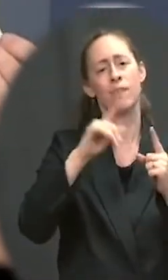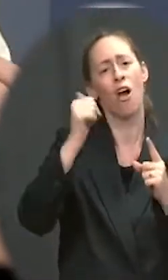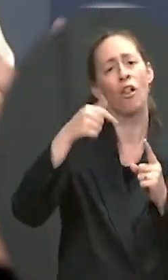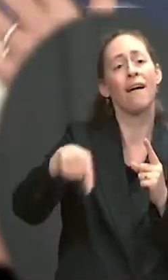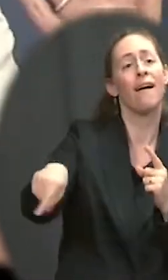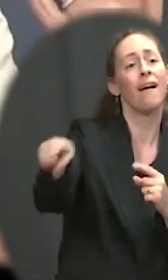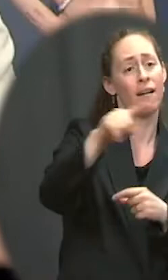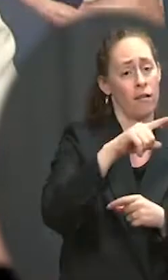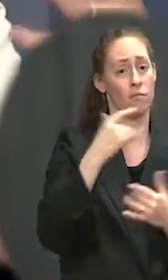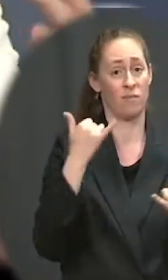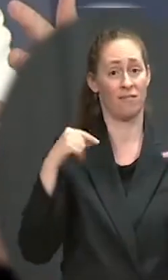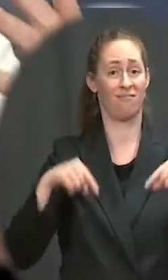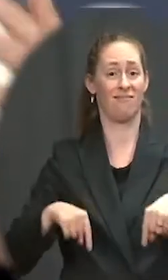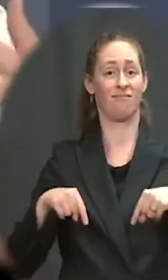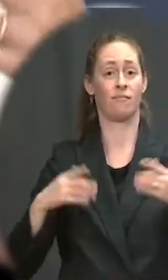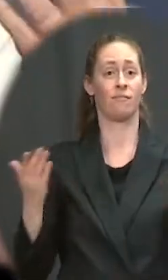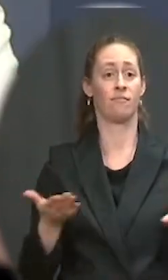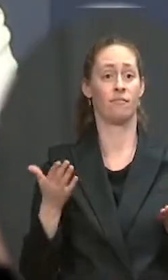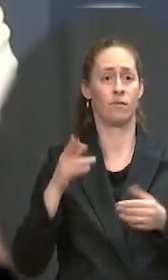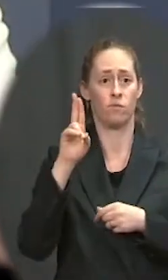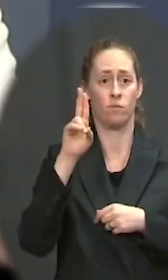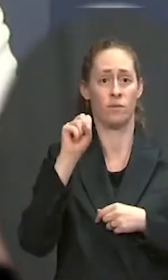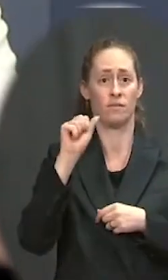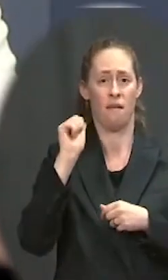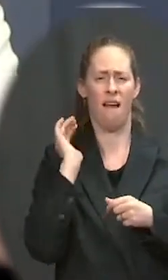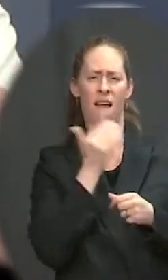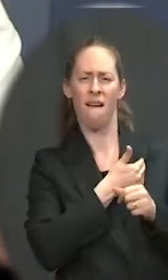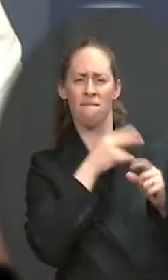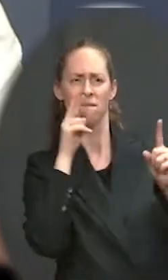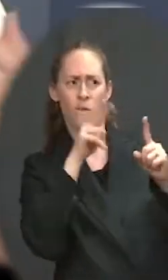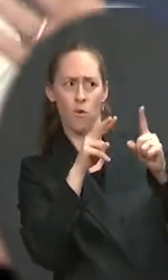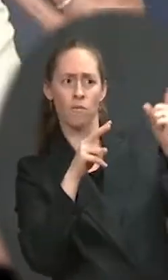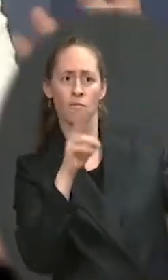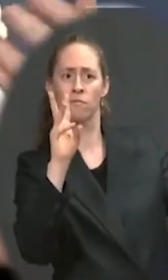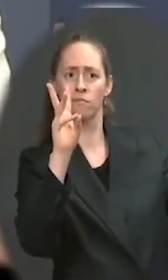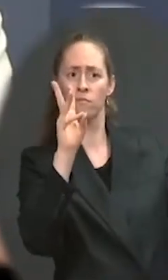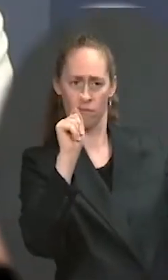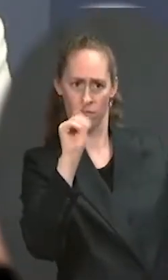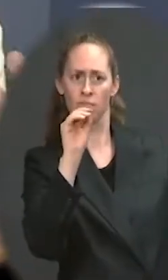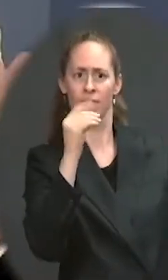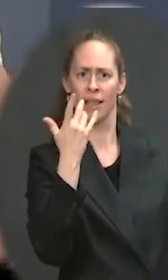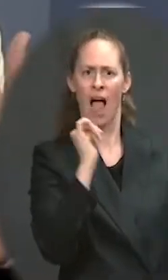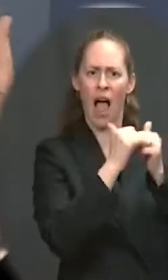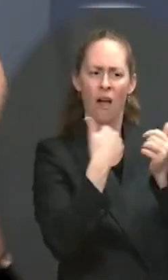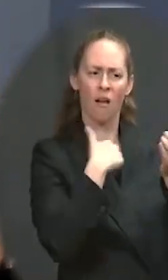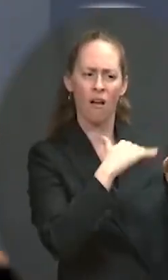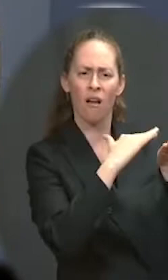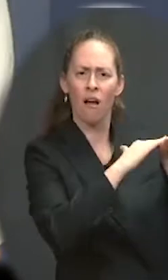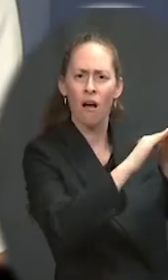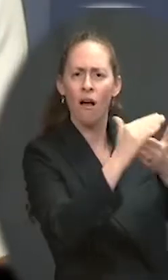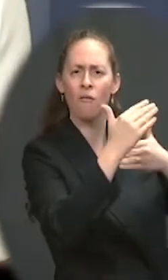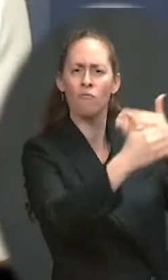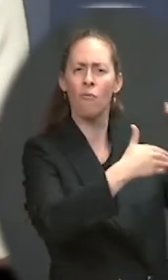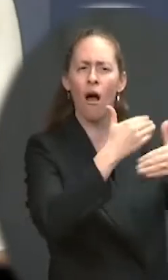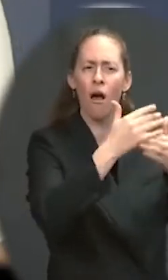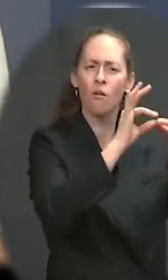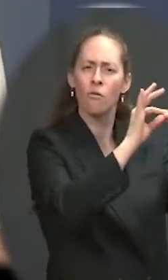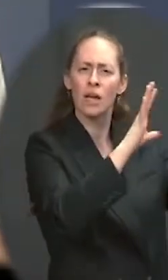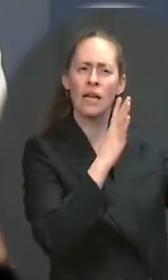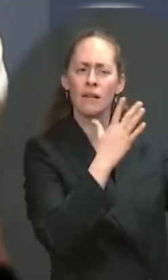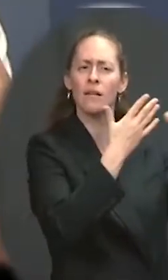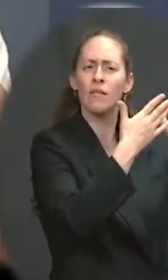position as it relates to the WTO process, right? And that process will take a series of months